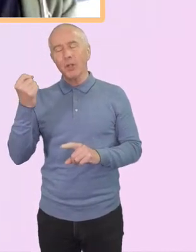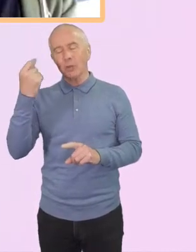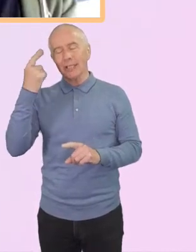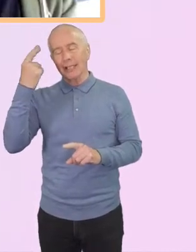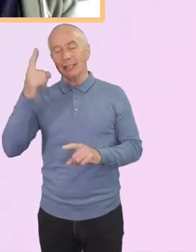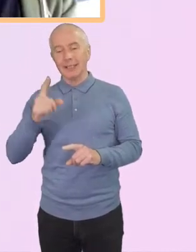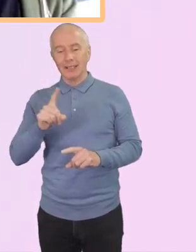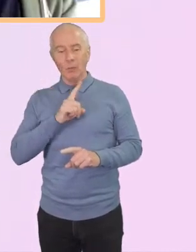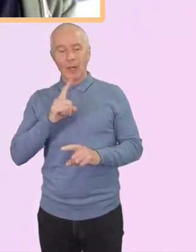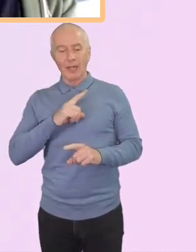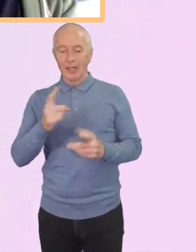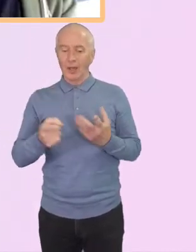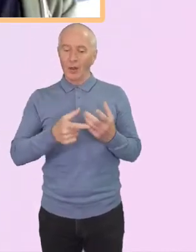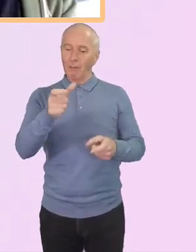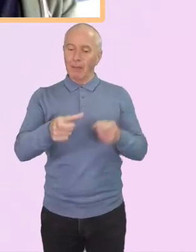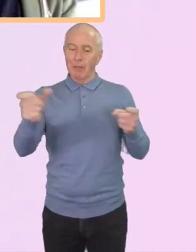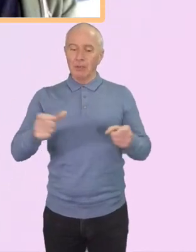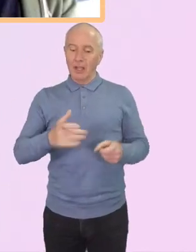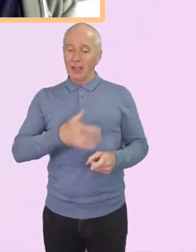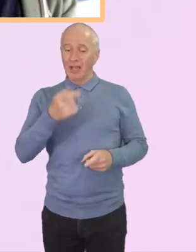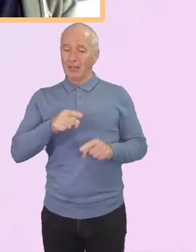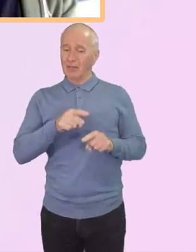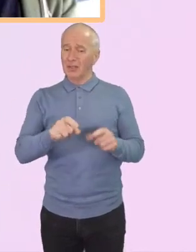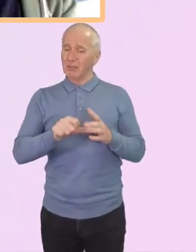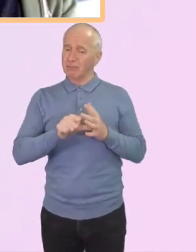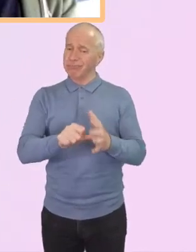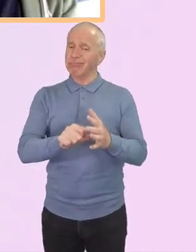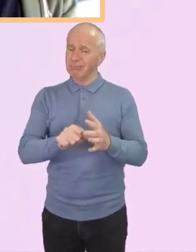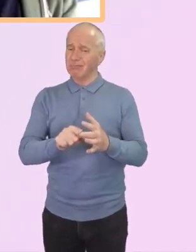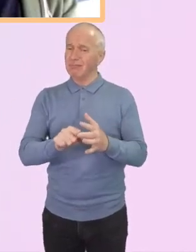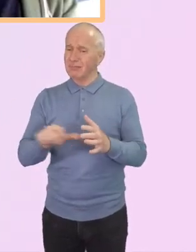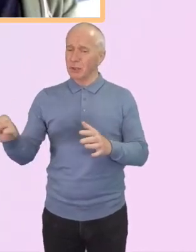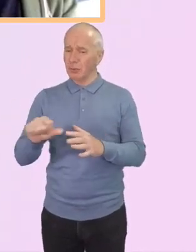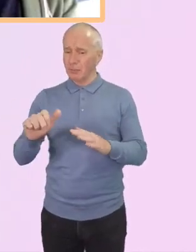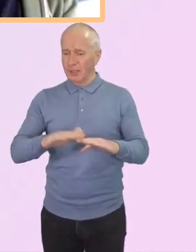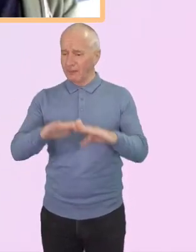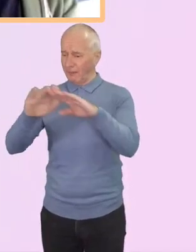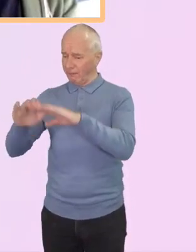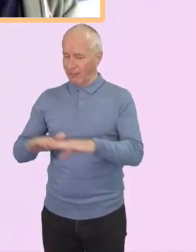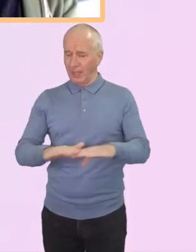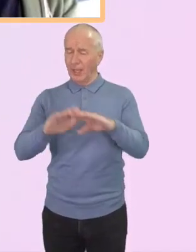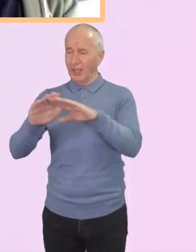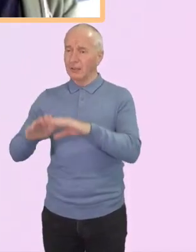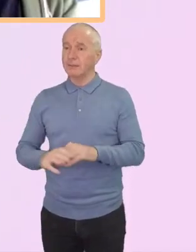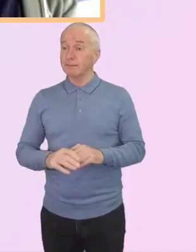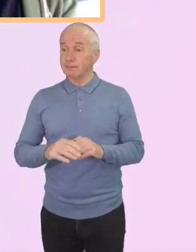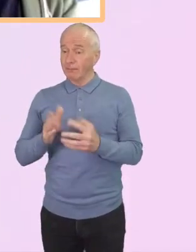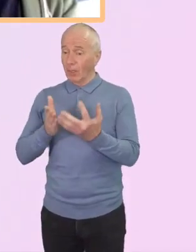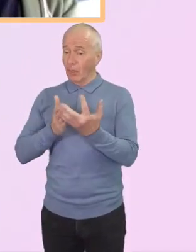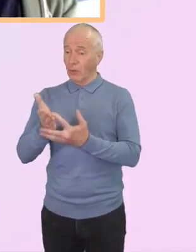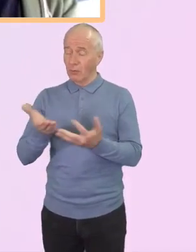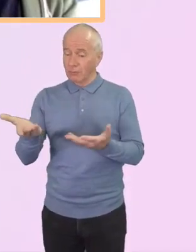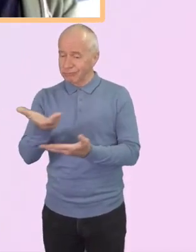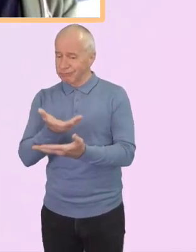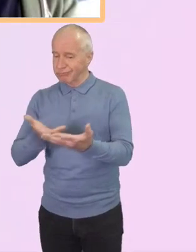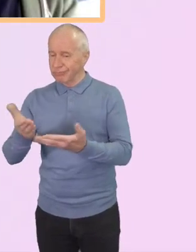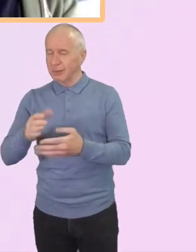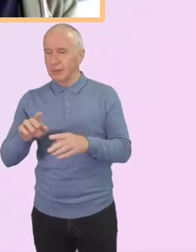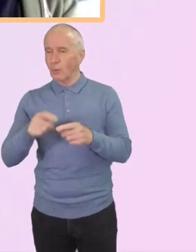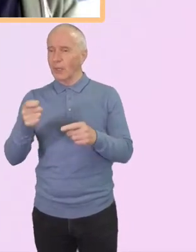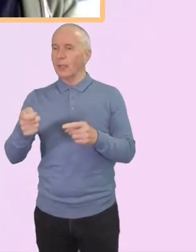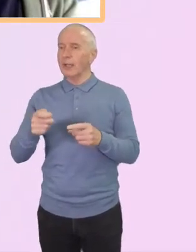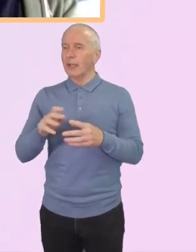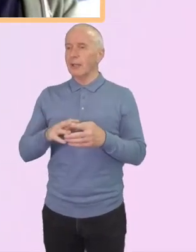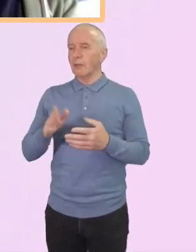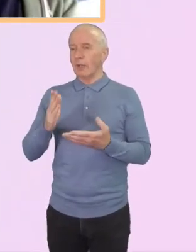people's lives are harder than they should be. So in this seminar, you will hear the voices and perspectives